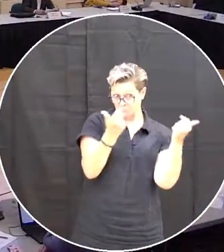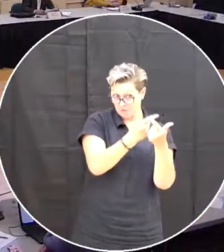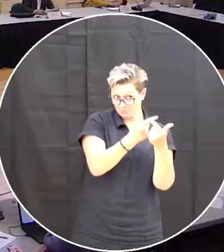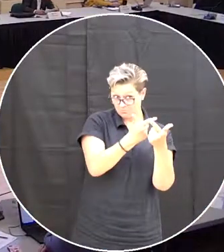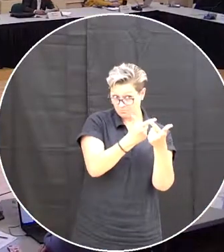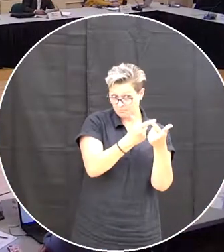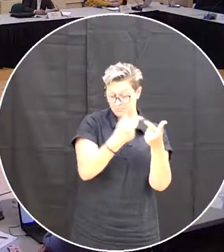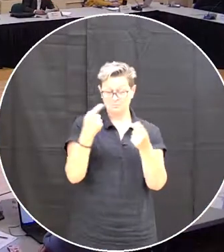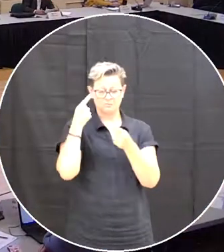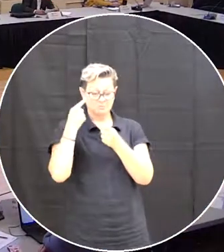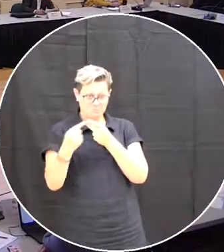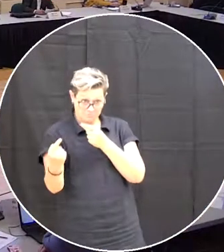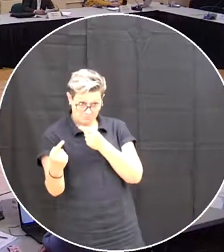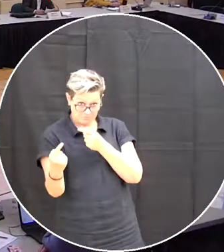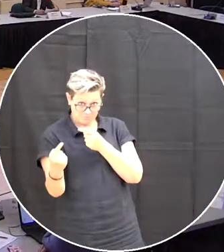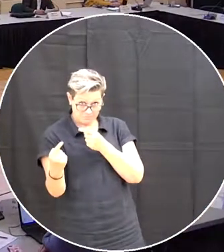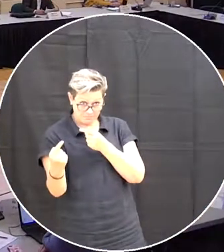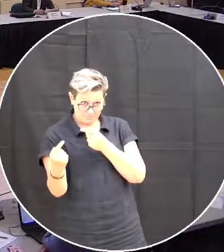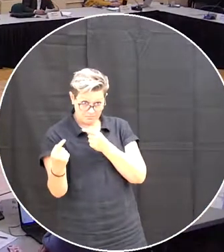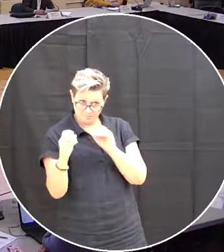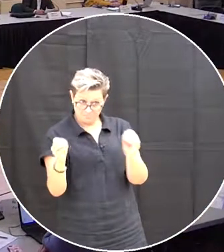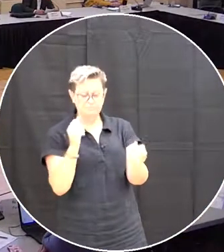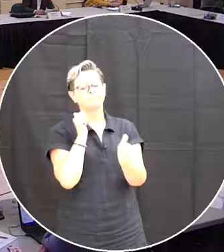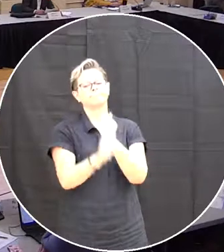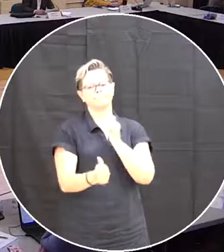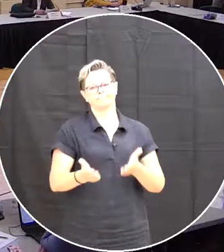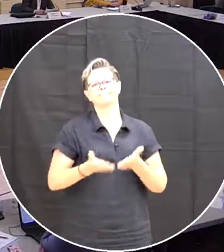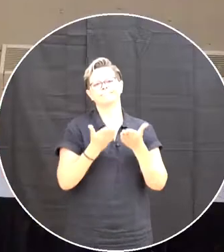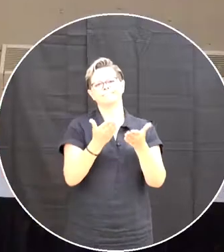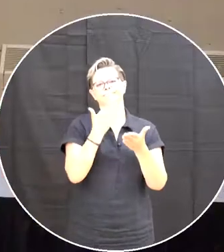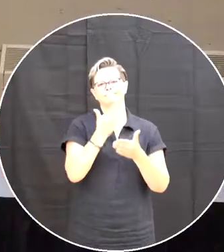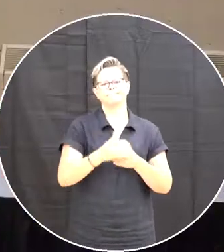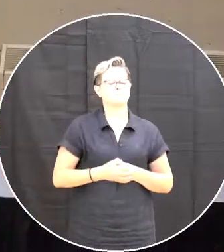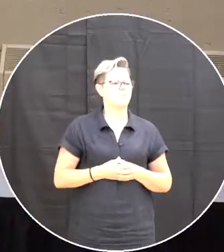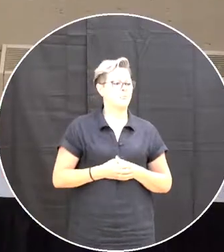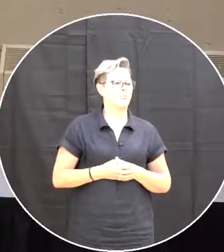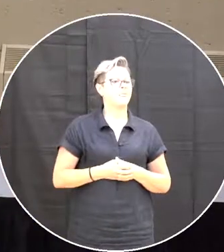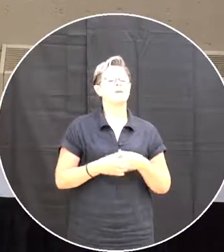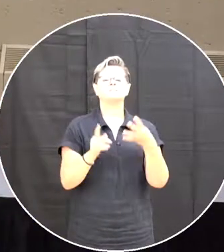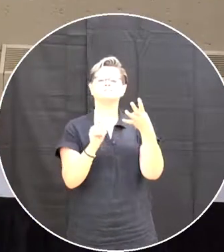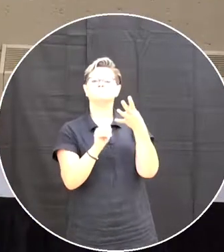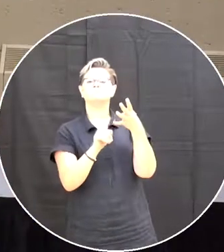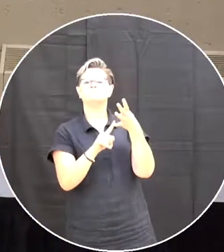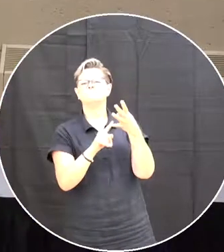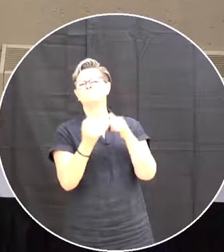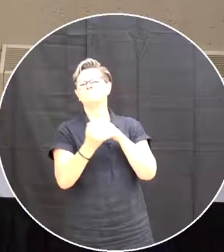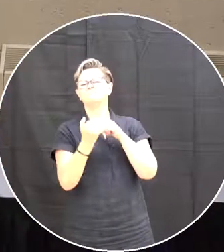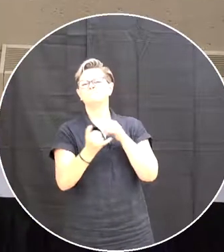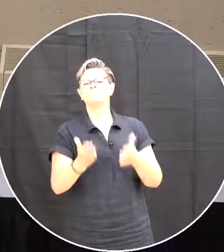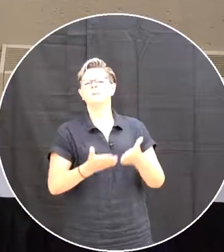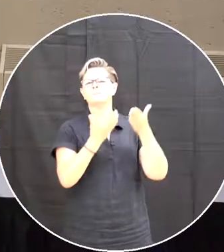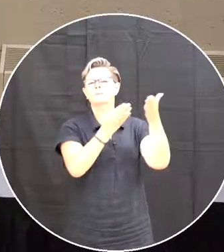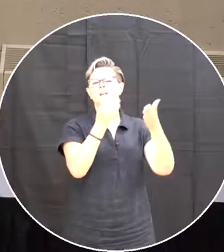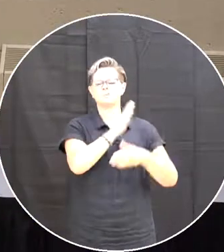Hearing Those against Motion carries Thank you And then just a blank of recommendation that the board approve the finance and